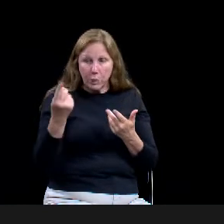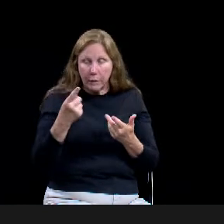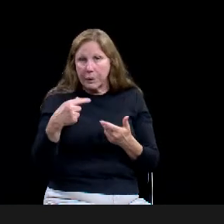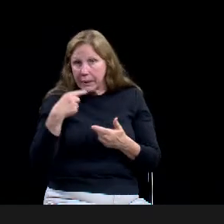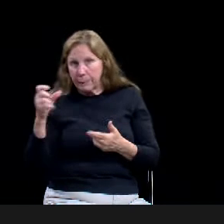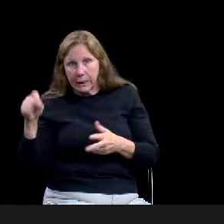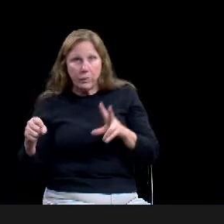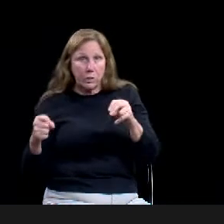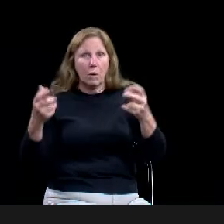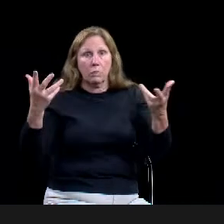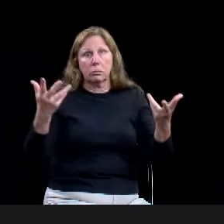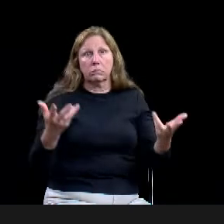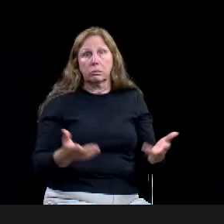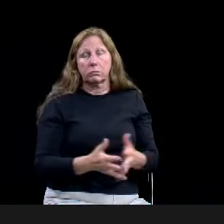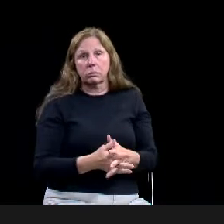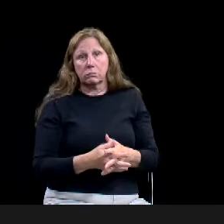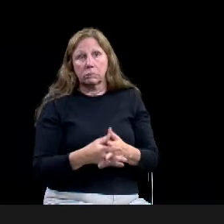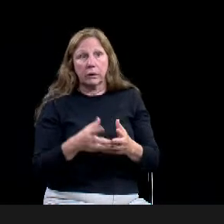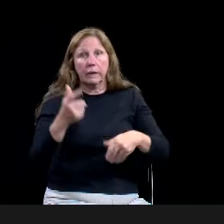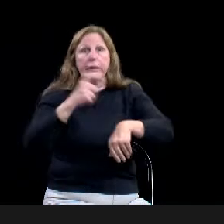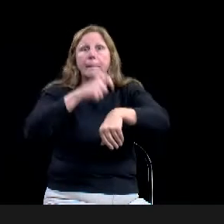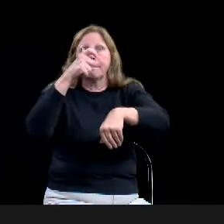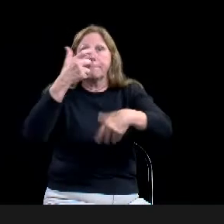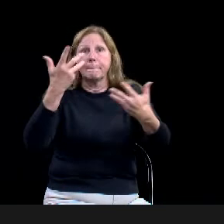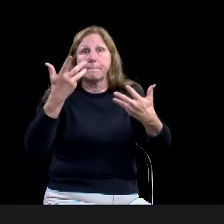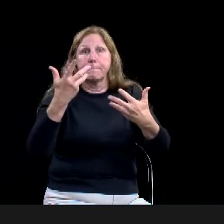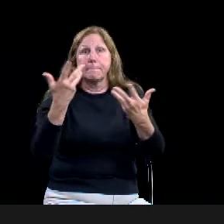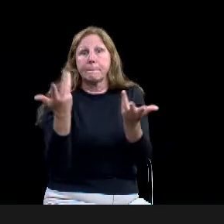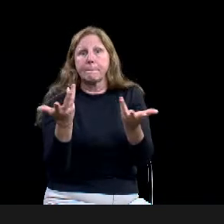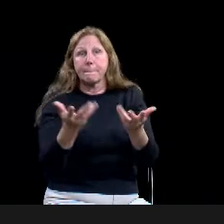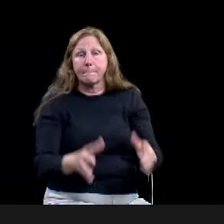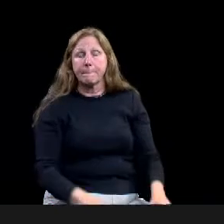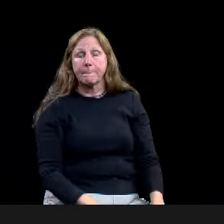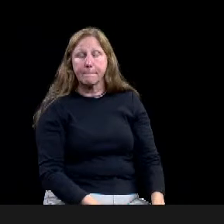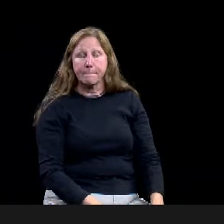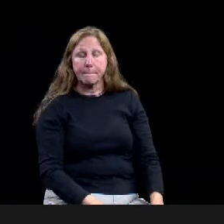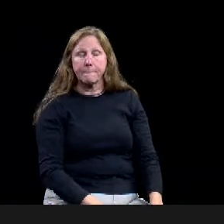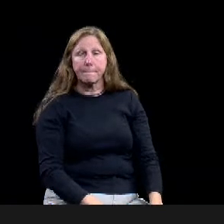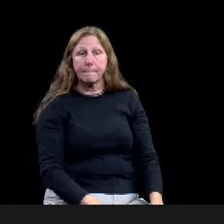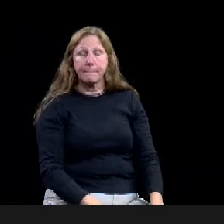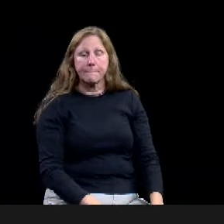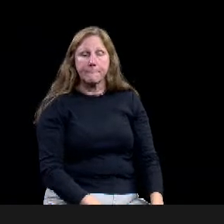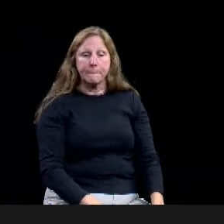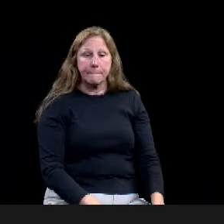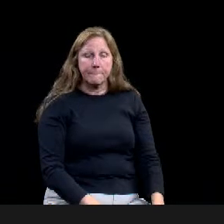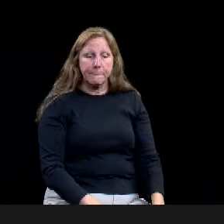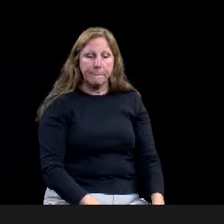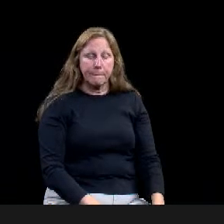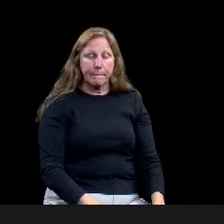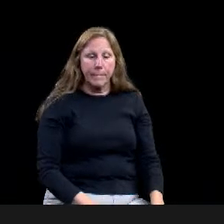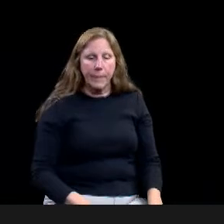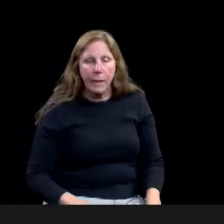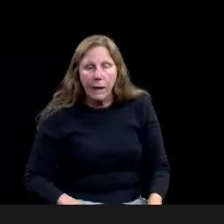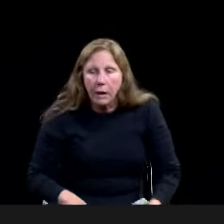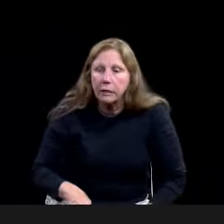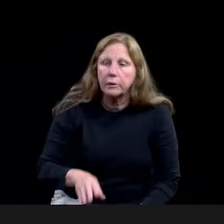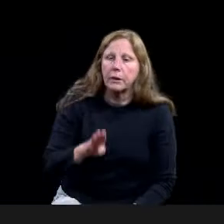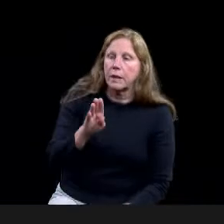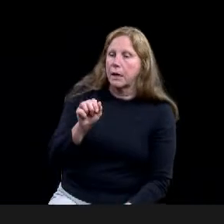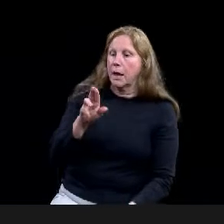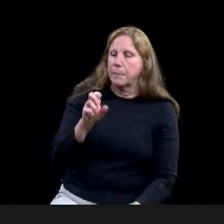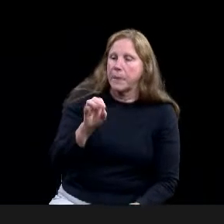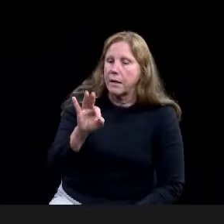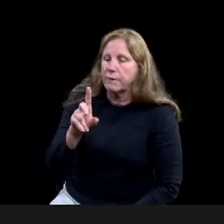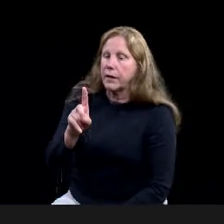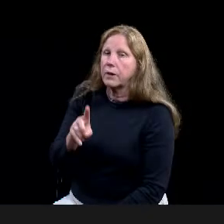Okay. So I, I guess that would be on you because when, um, having a conversation or discussion, because I was like, if I'm asked to vote on it